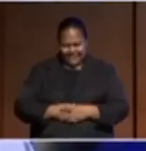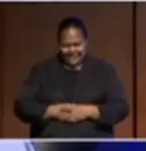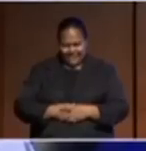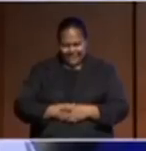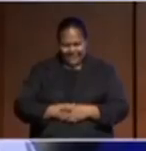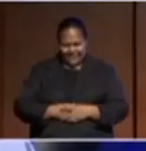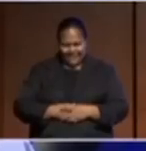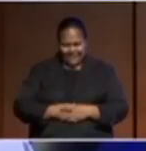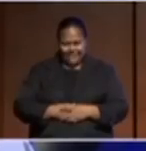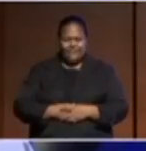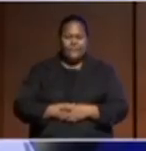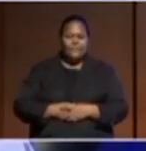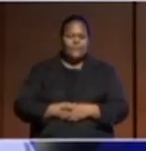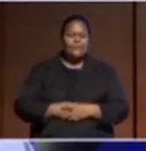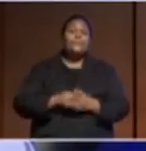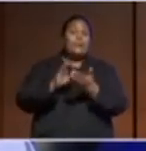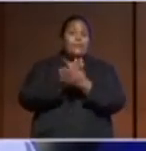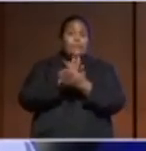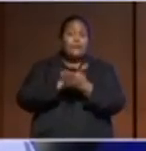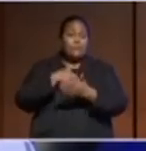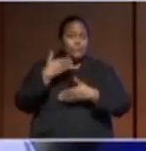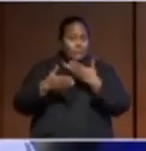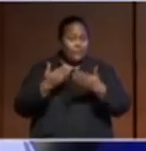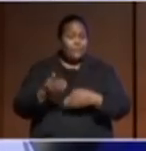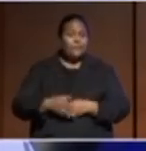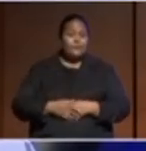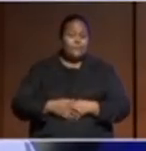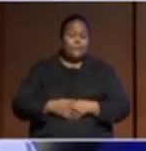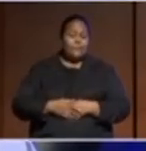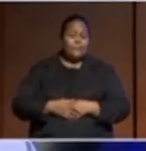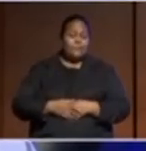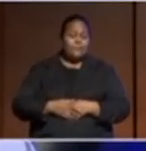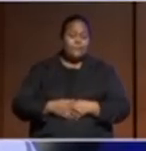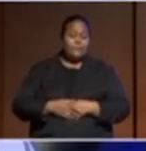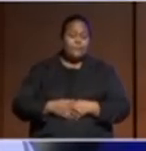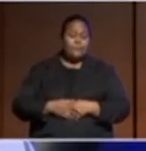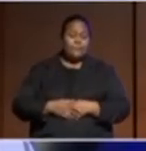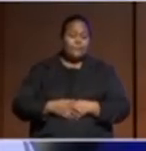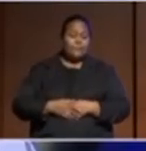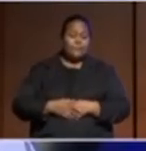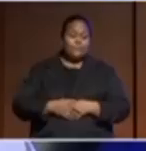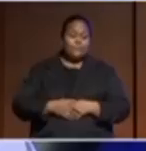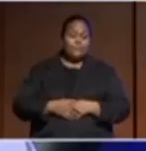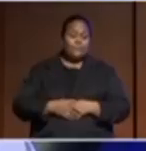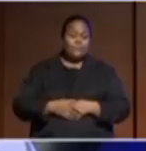But I would have to say that I am greatly encouraged. And I'm not being